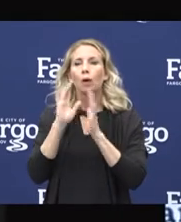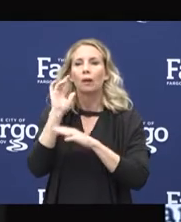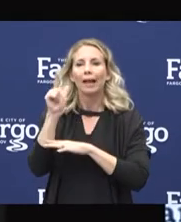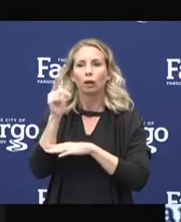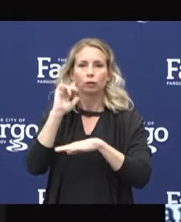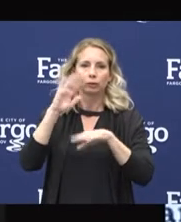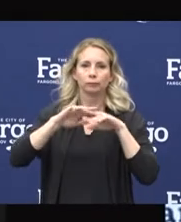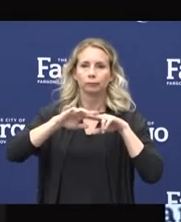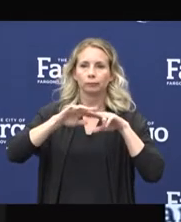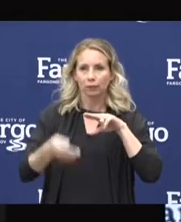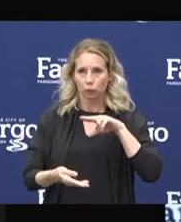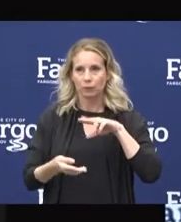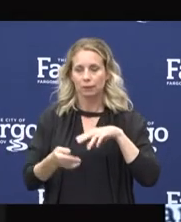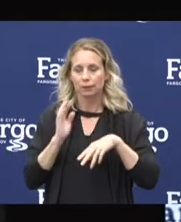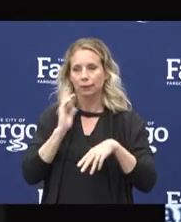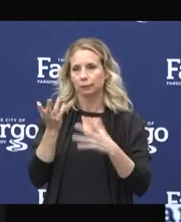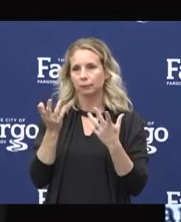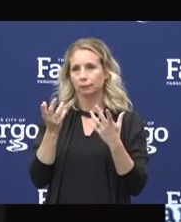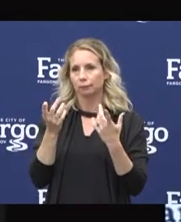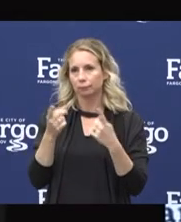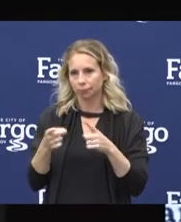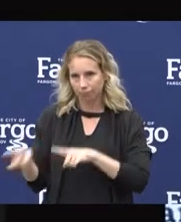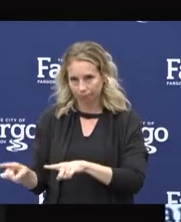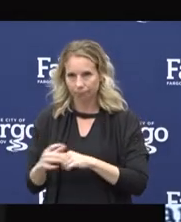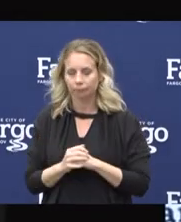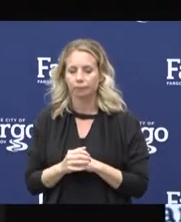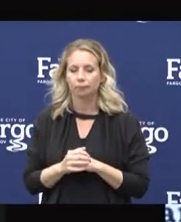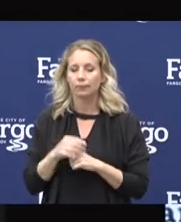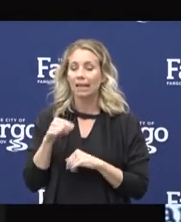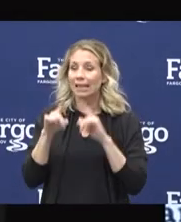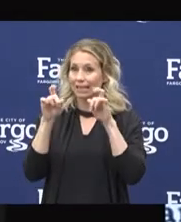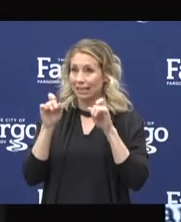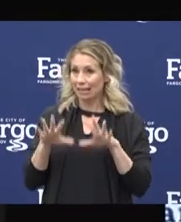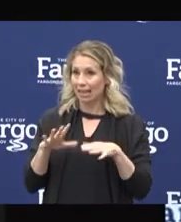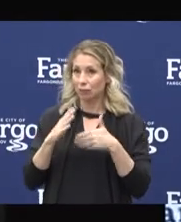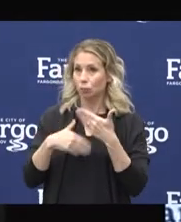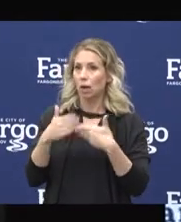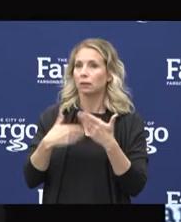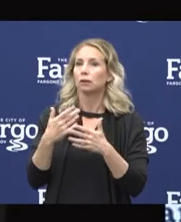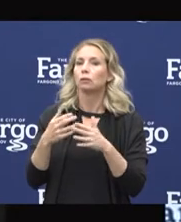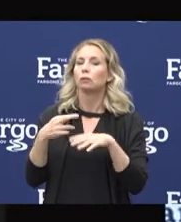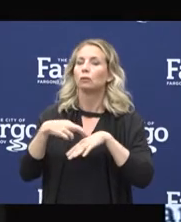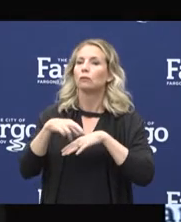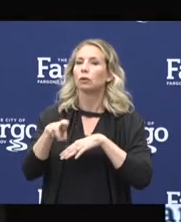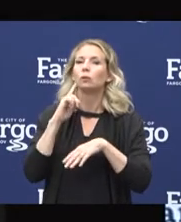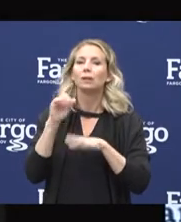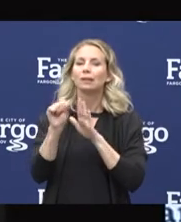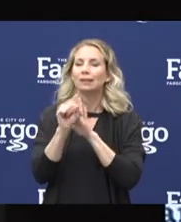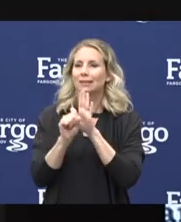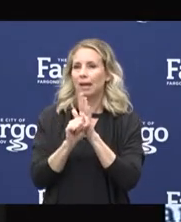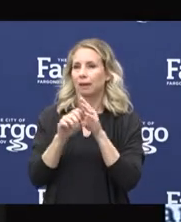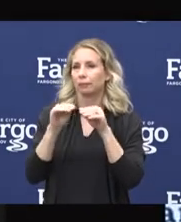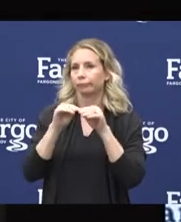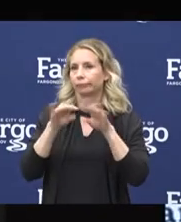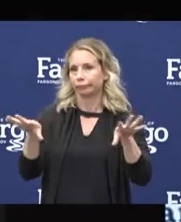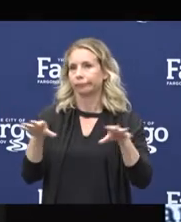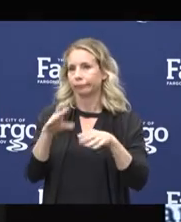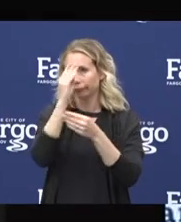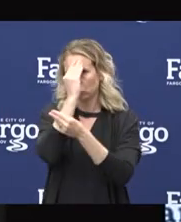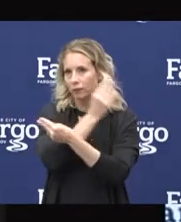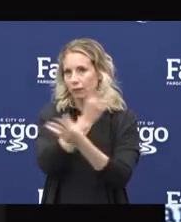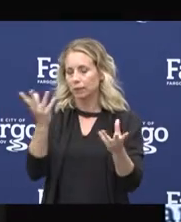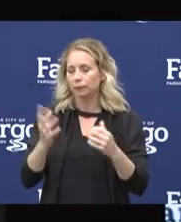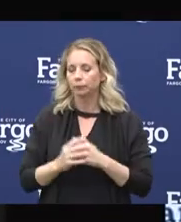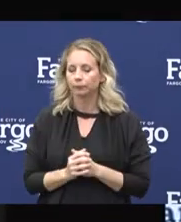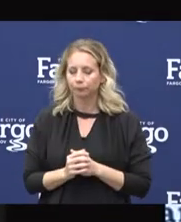This is the test, trace, and isolate process referred to in the state briefings. One of the most effective tools in the